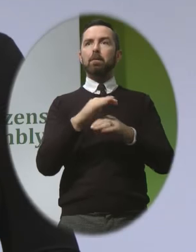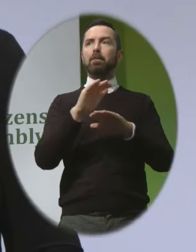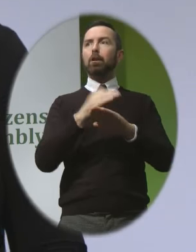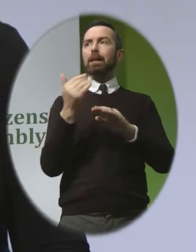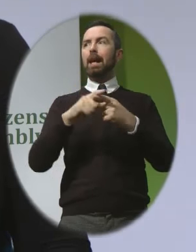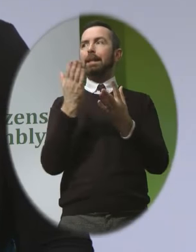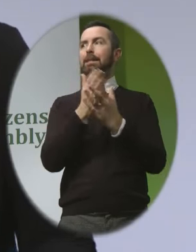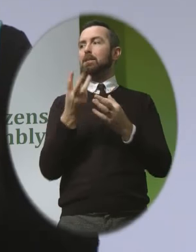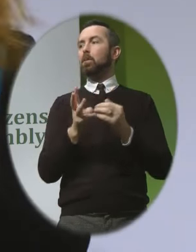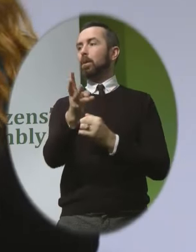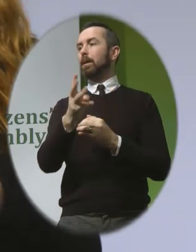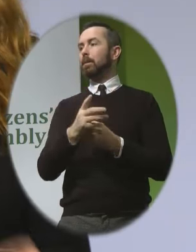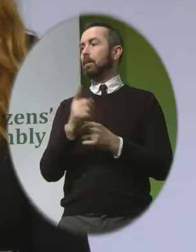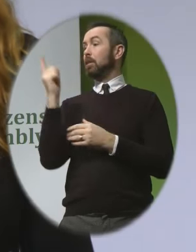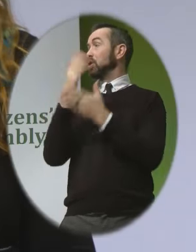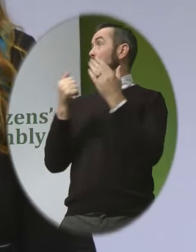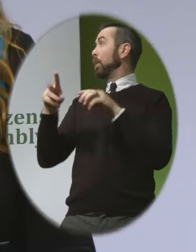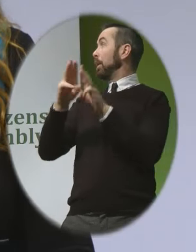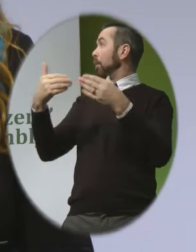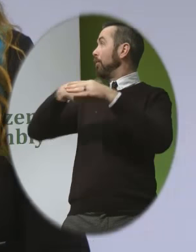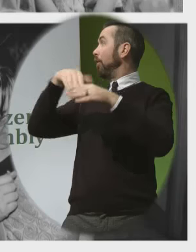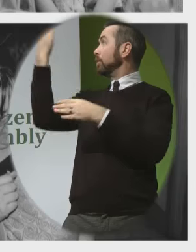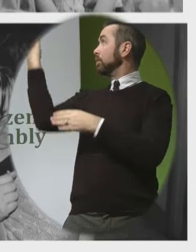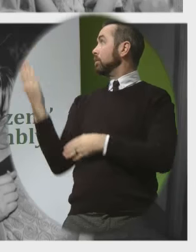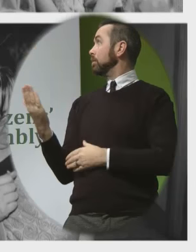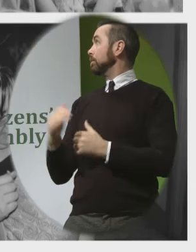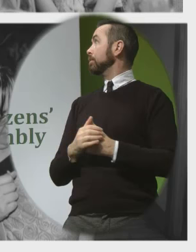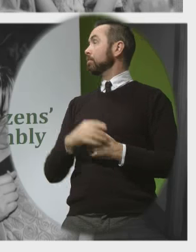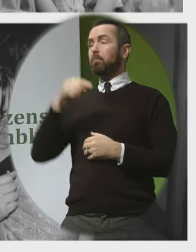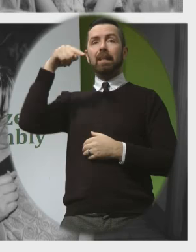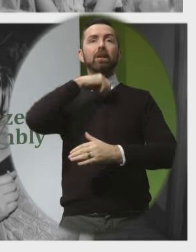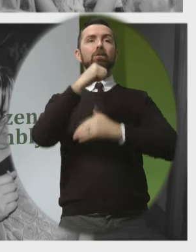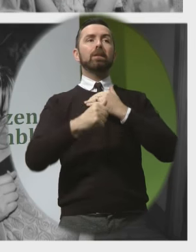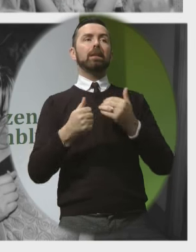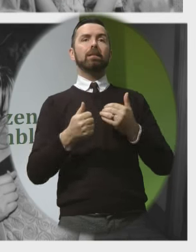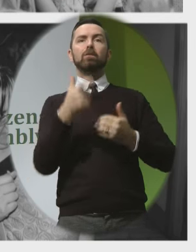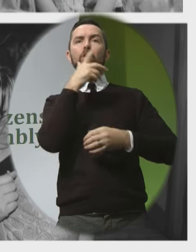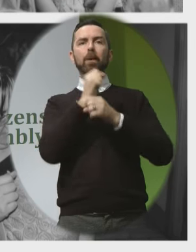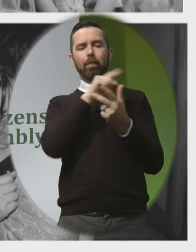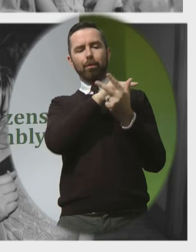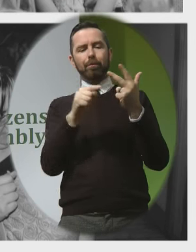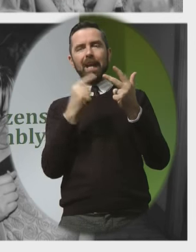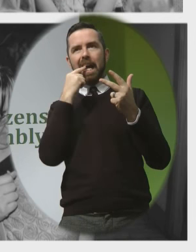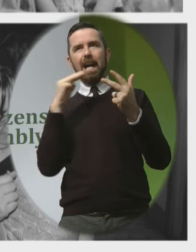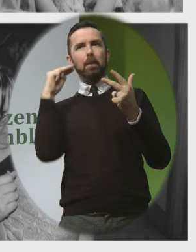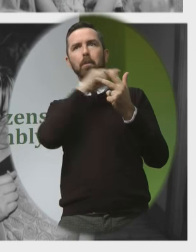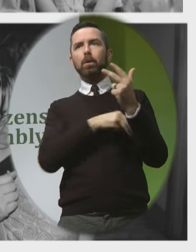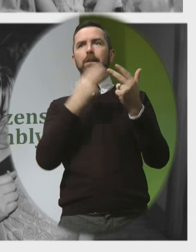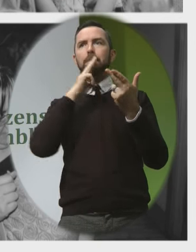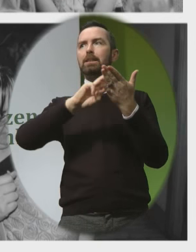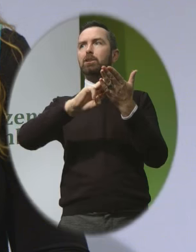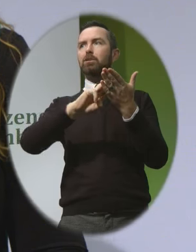so this is some of us I'm here today to communicate three important messages to you on our behalf